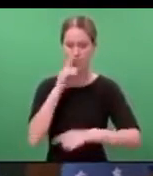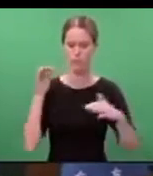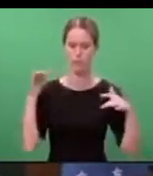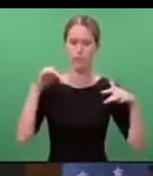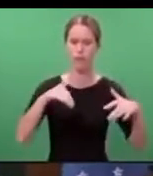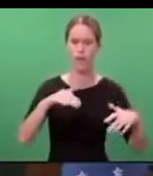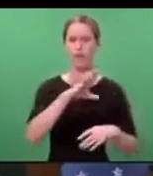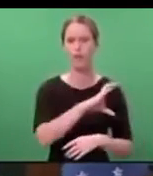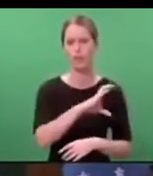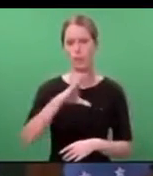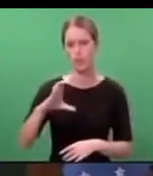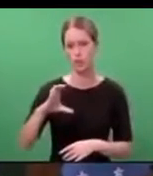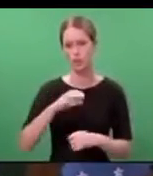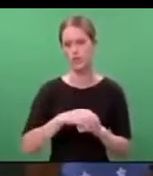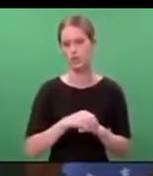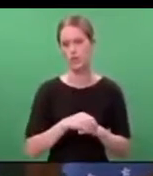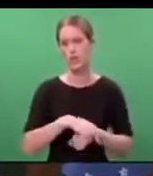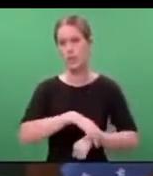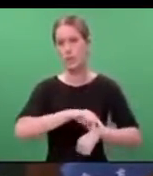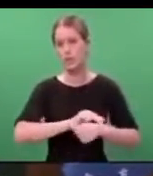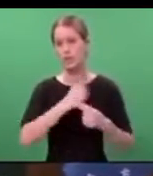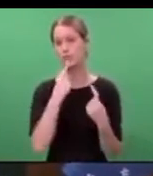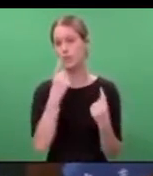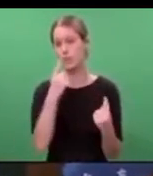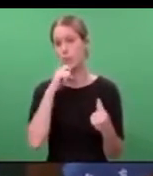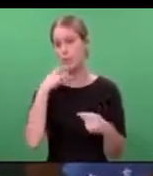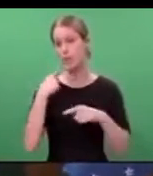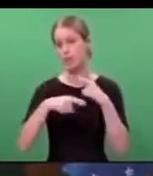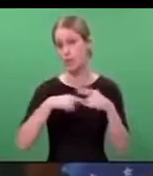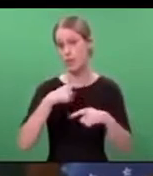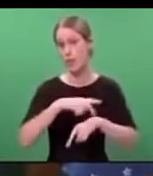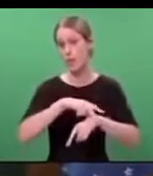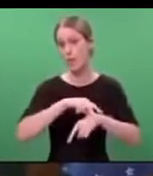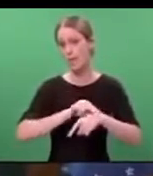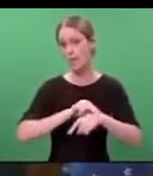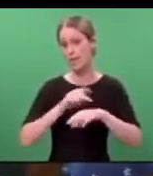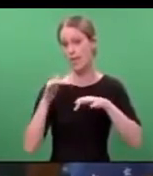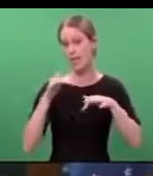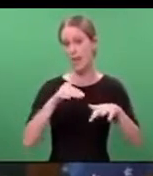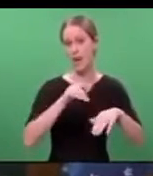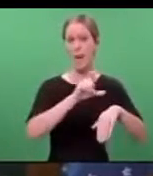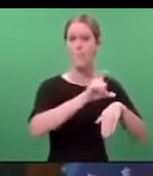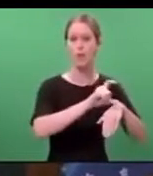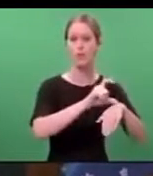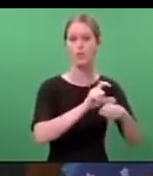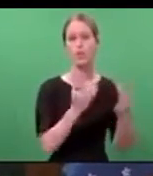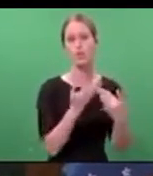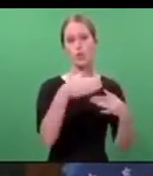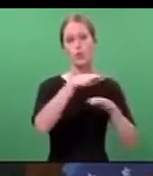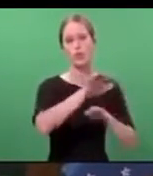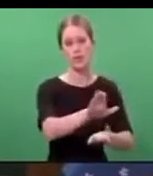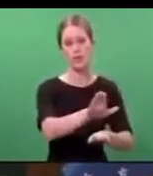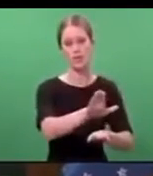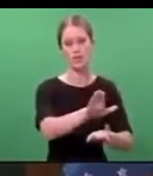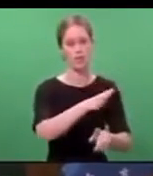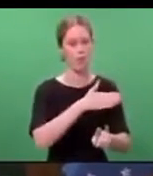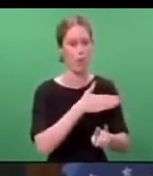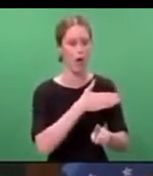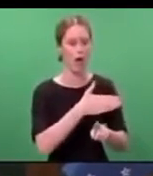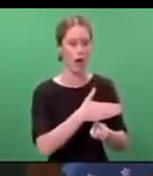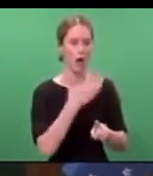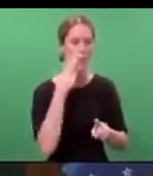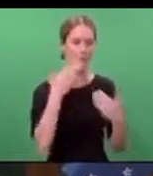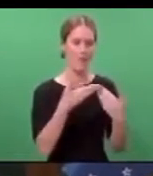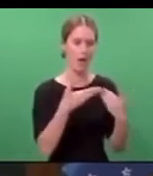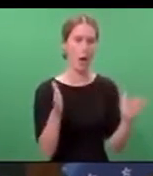and as the police have indicated, there will continue to be a police presence at mosques around the country while their doors are